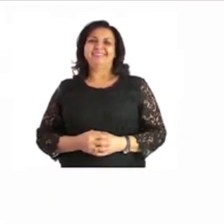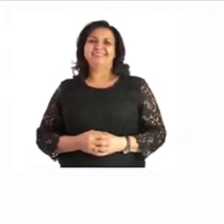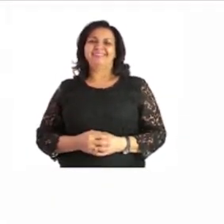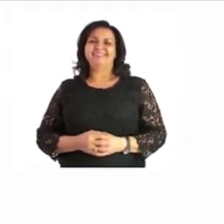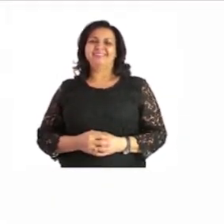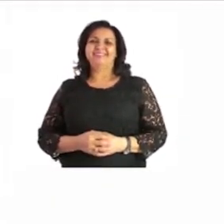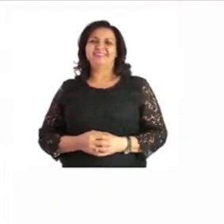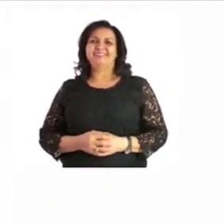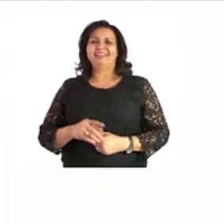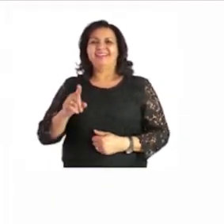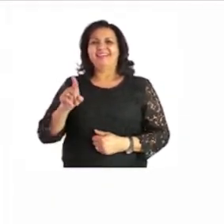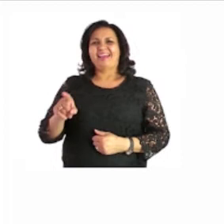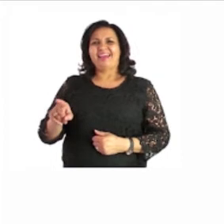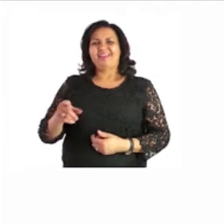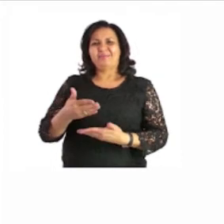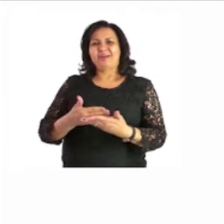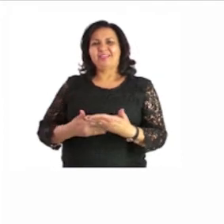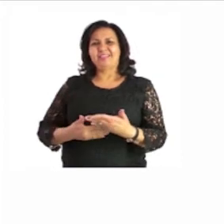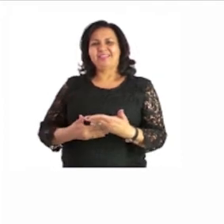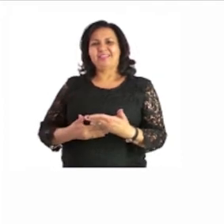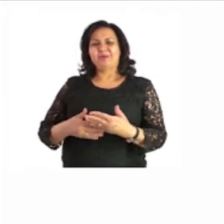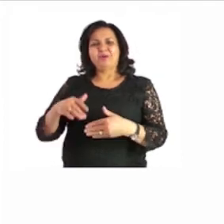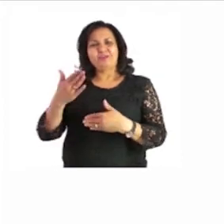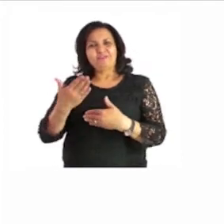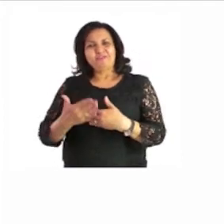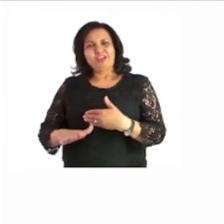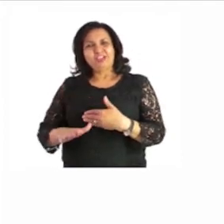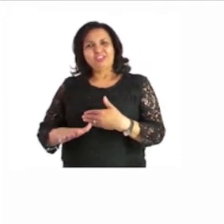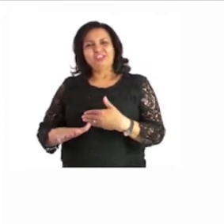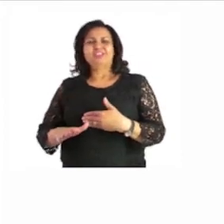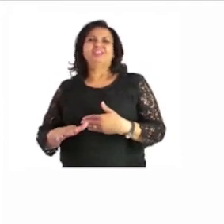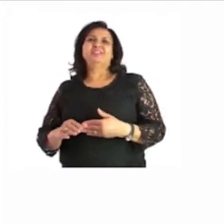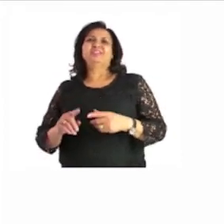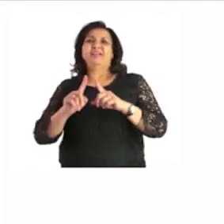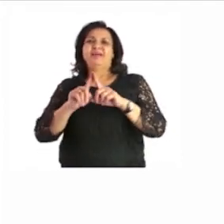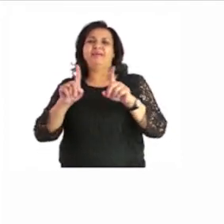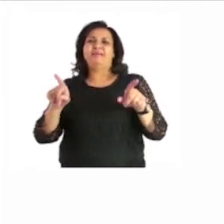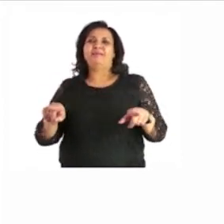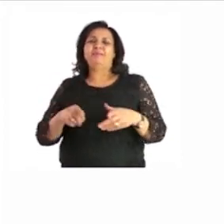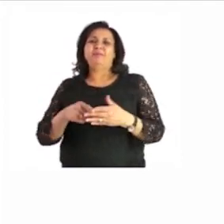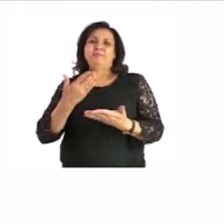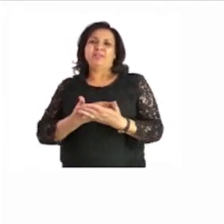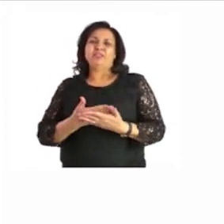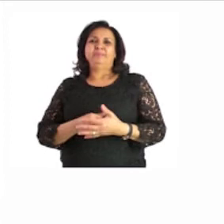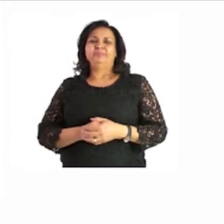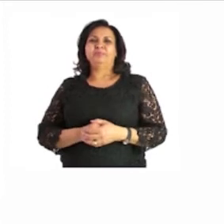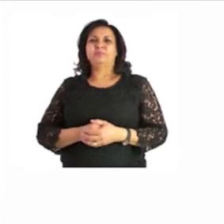on this page we're going to finish the picture and we're going to draw